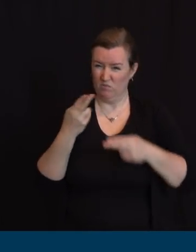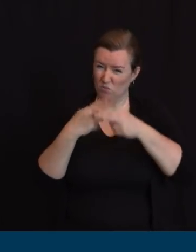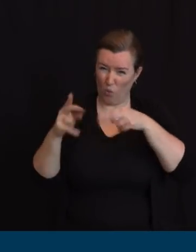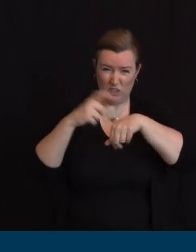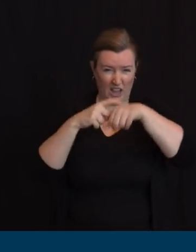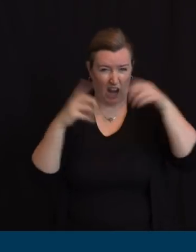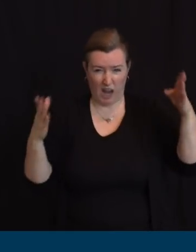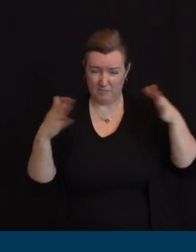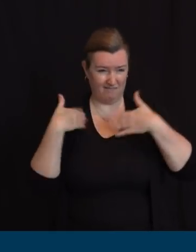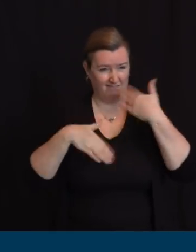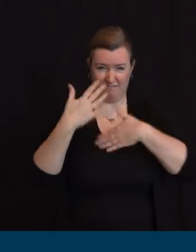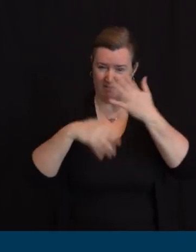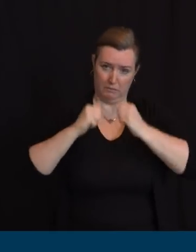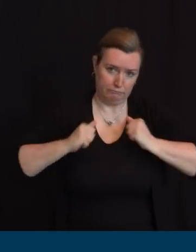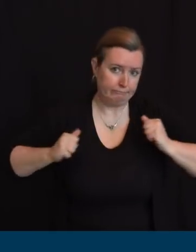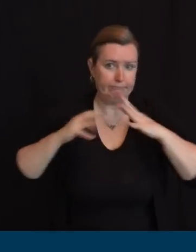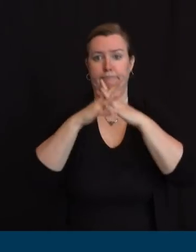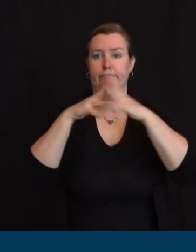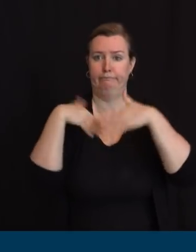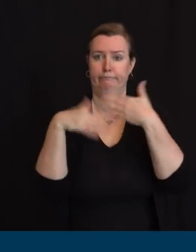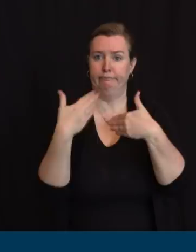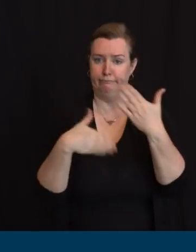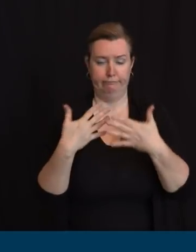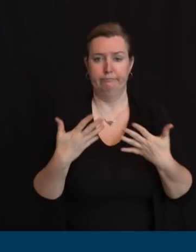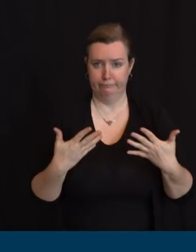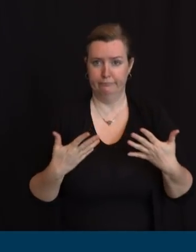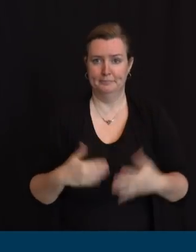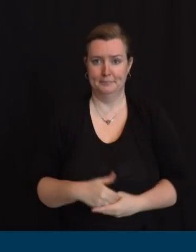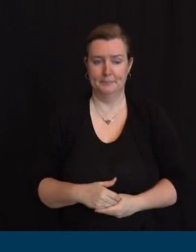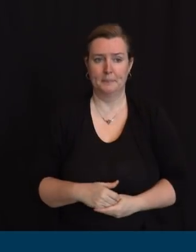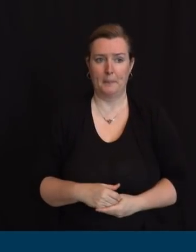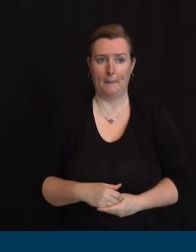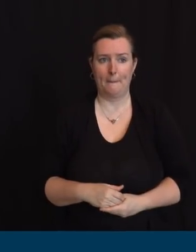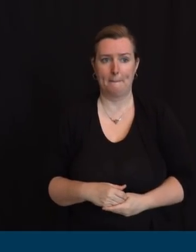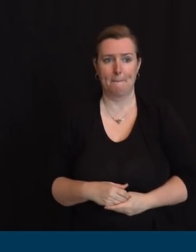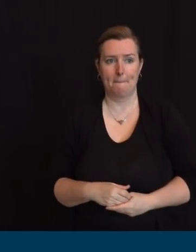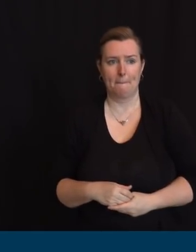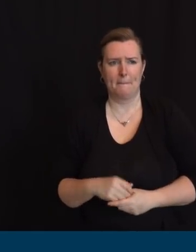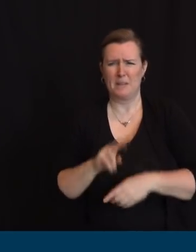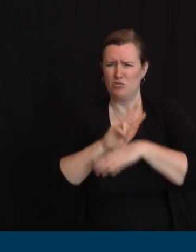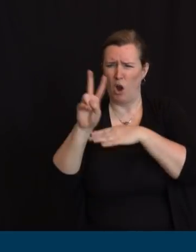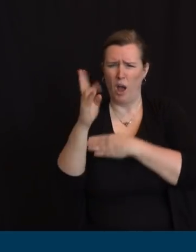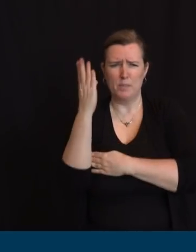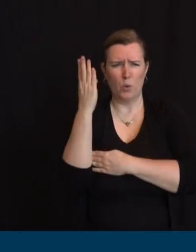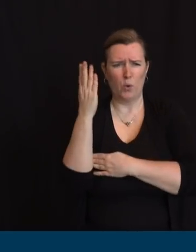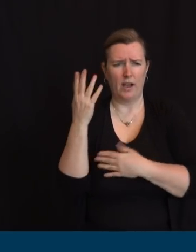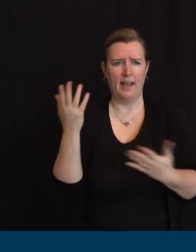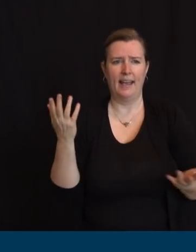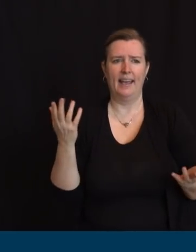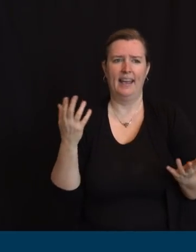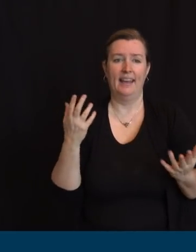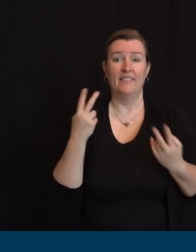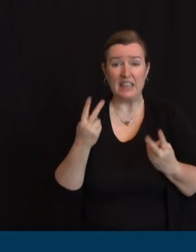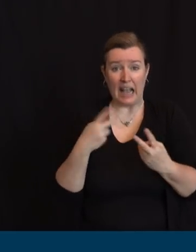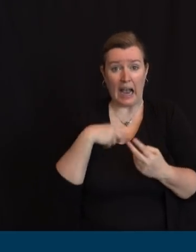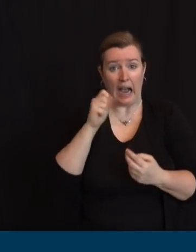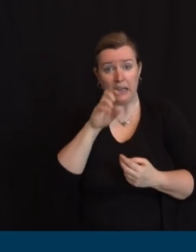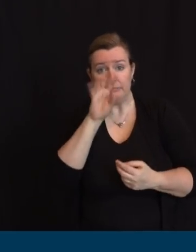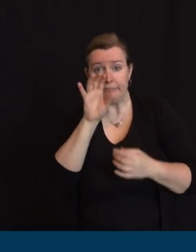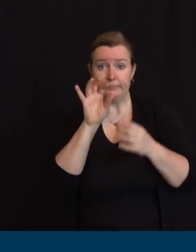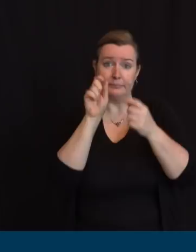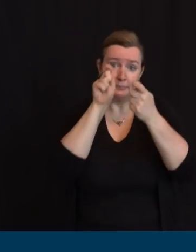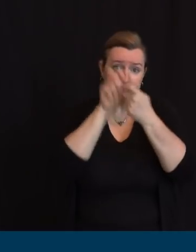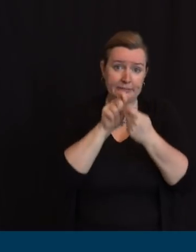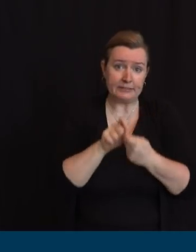i'm not going to talk about this particulars but i can tell you that i get a lot of incoming i read them all i respond to all of them and